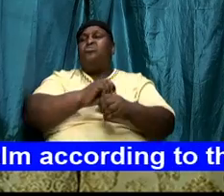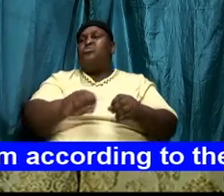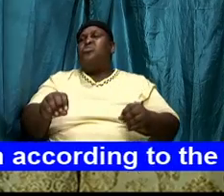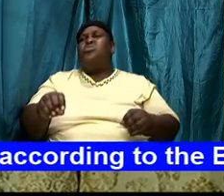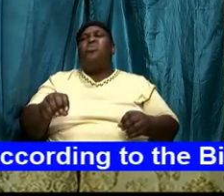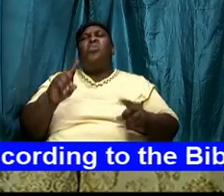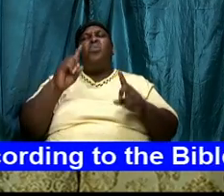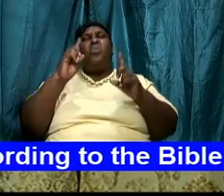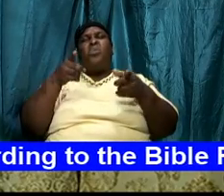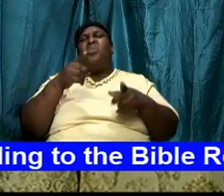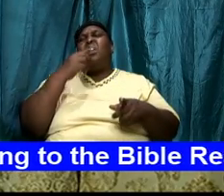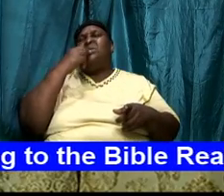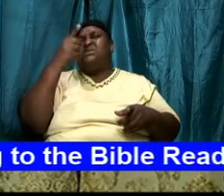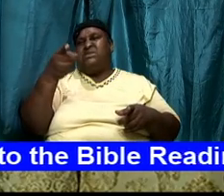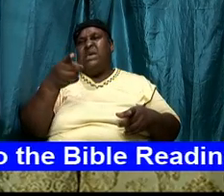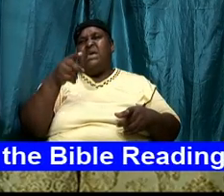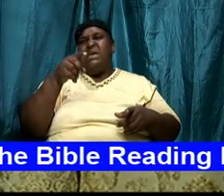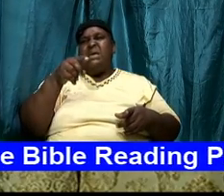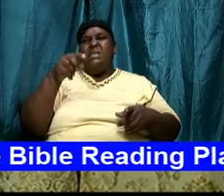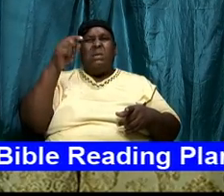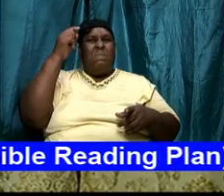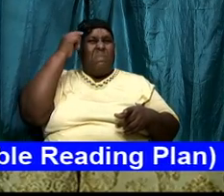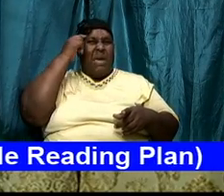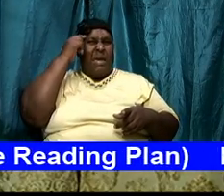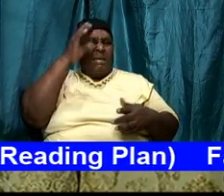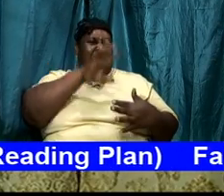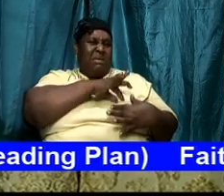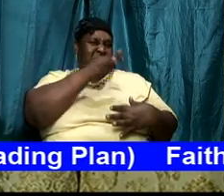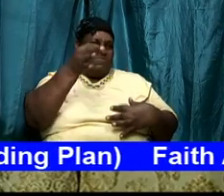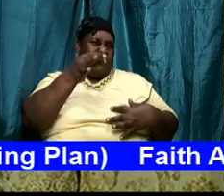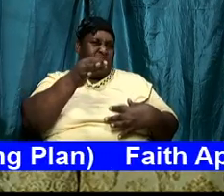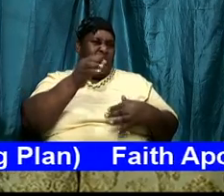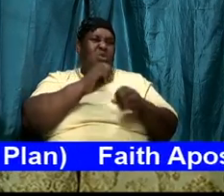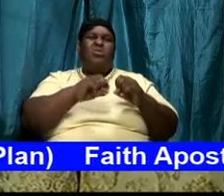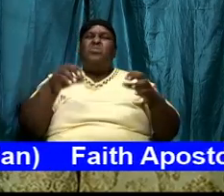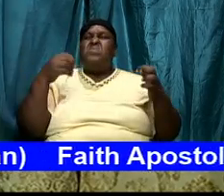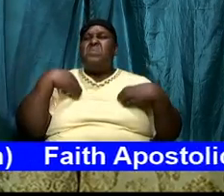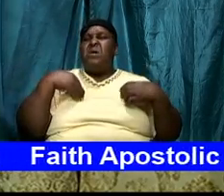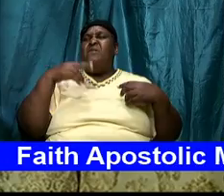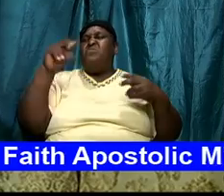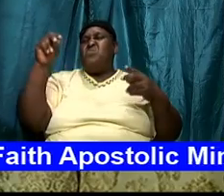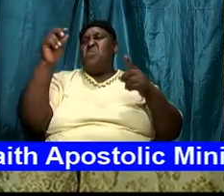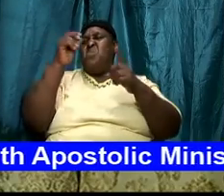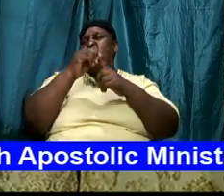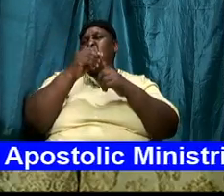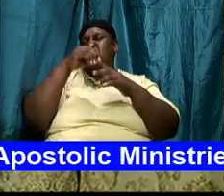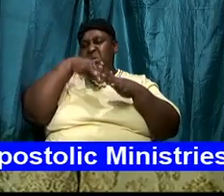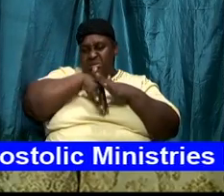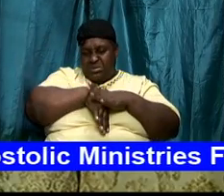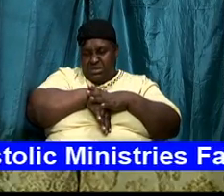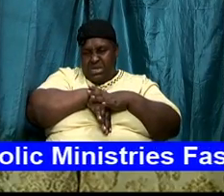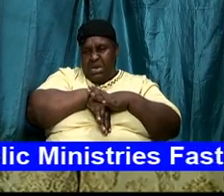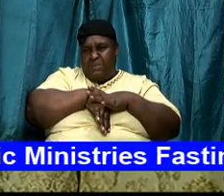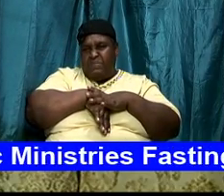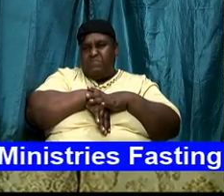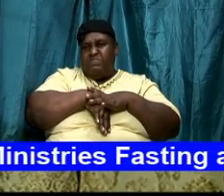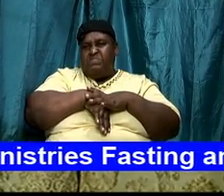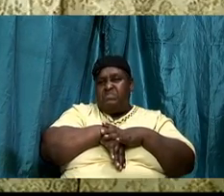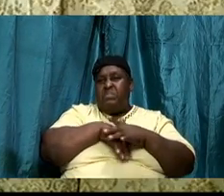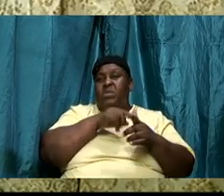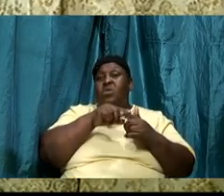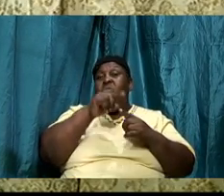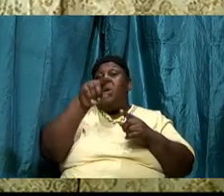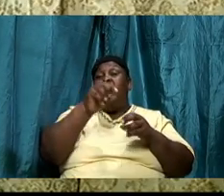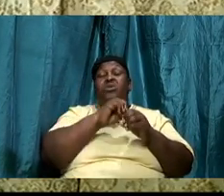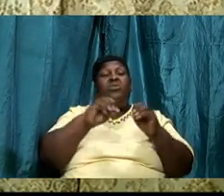mind tell you to do and which your spirit tell you to do which do have no word inside when you don't have the word and you know